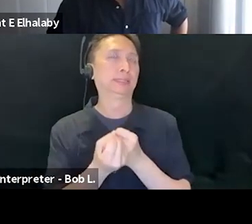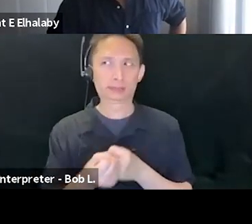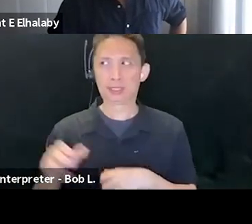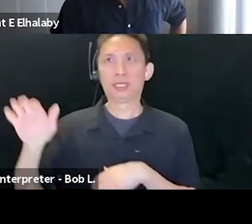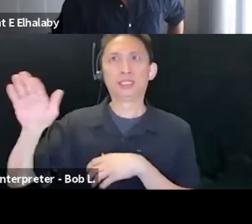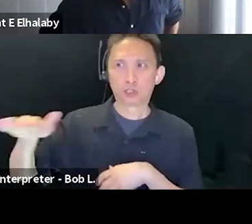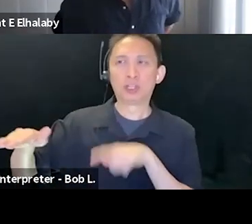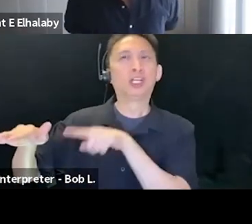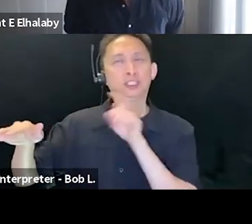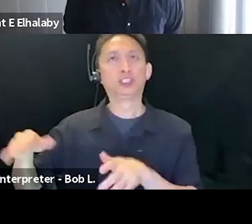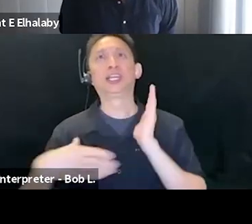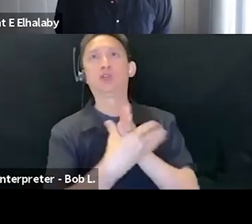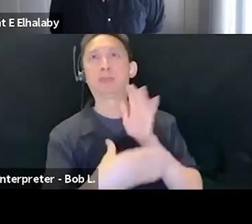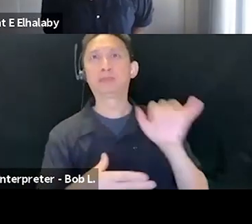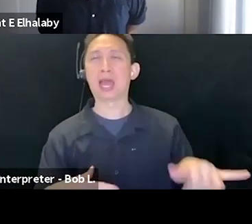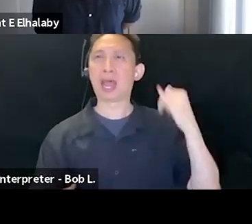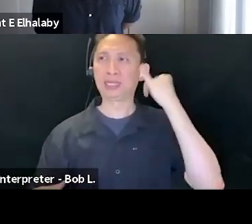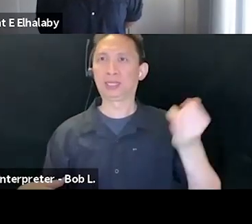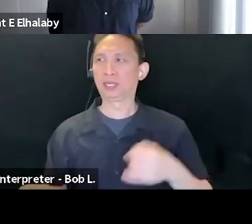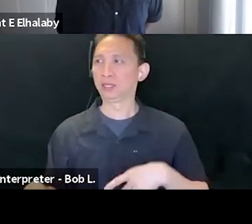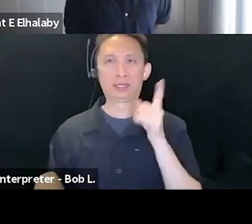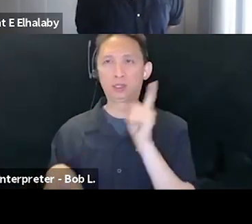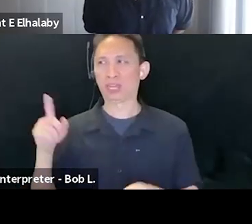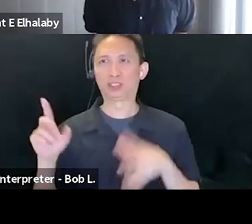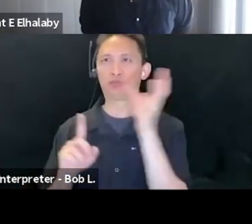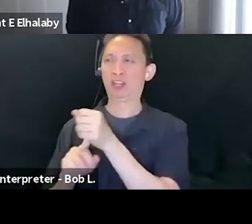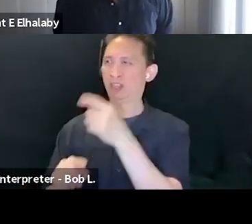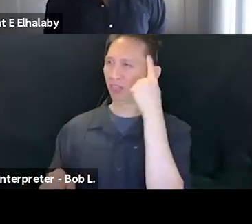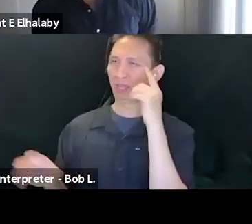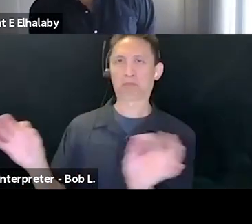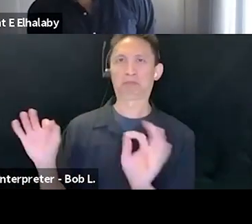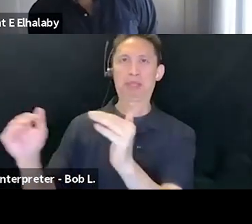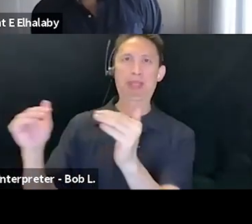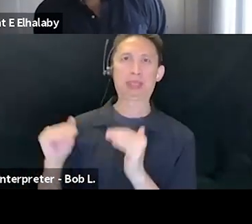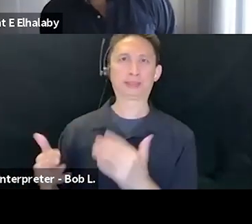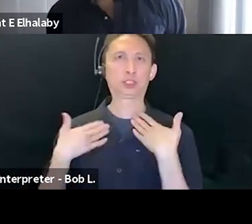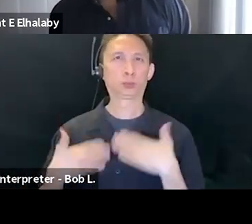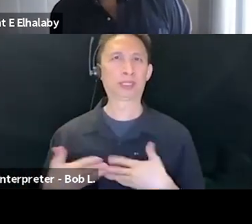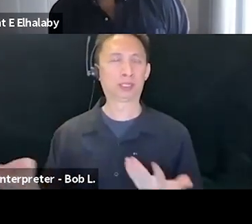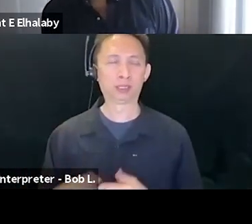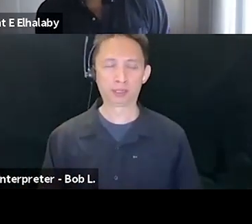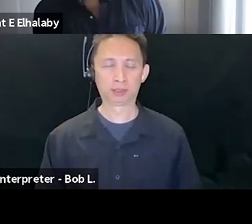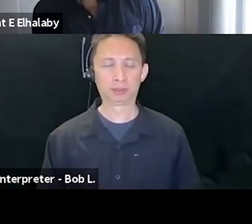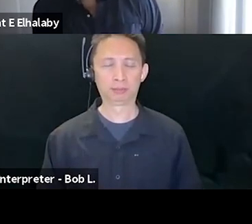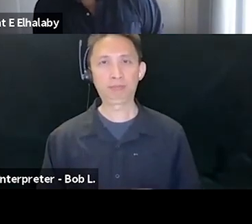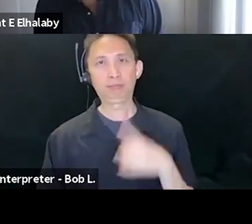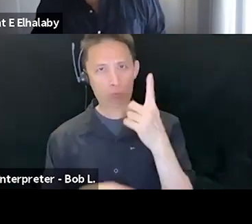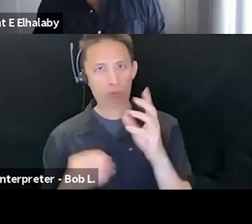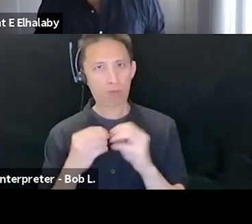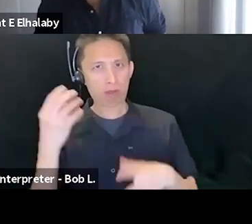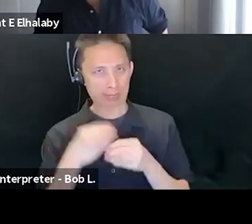and childing. And maybe I'll, I'll say one more word that I want us to keep because what we seem,